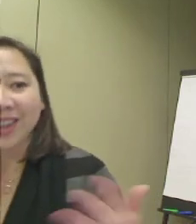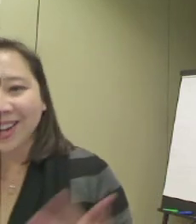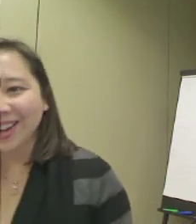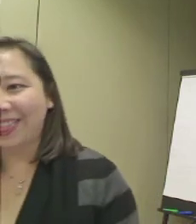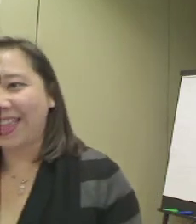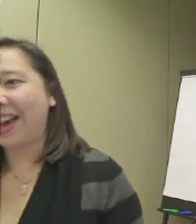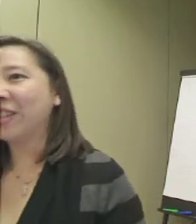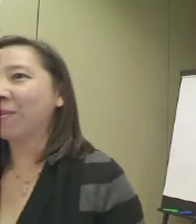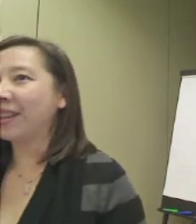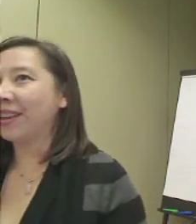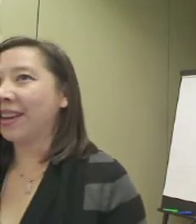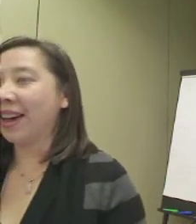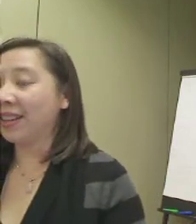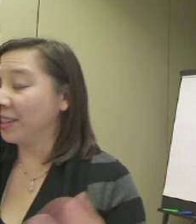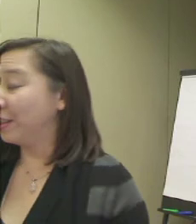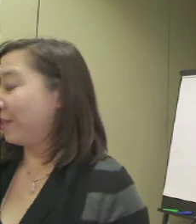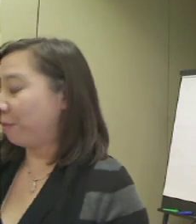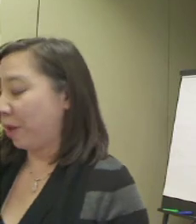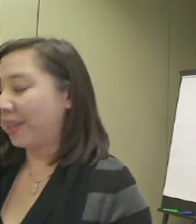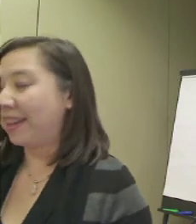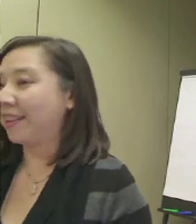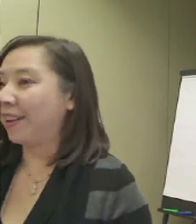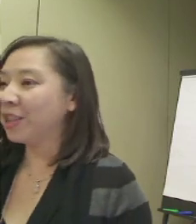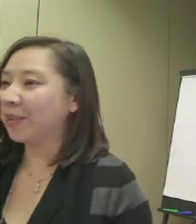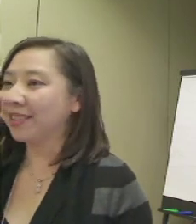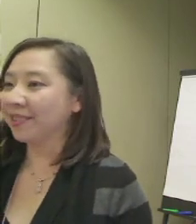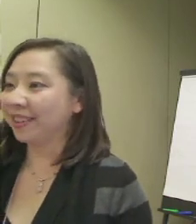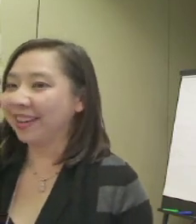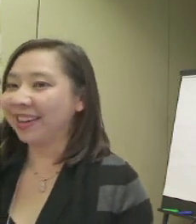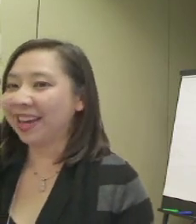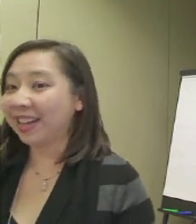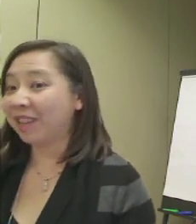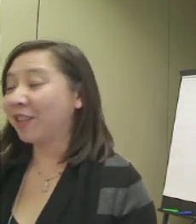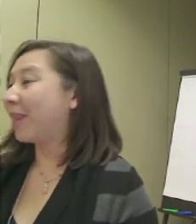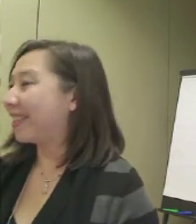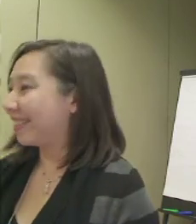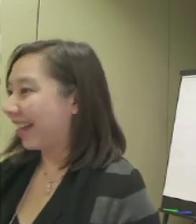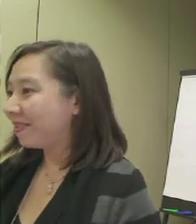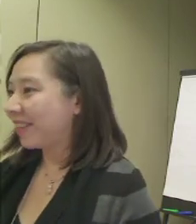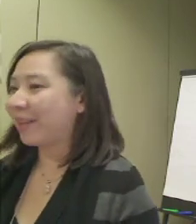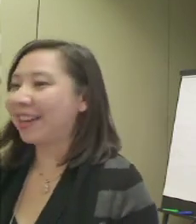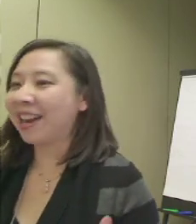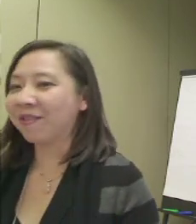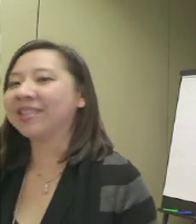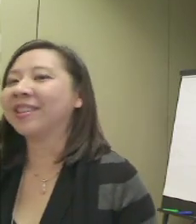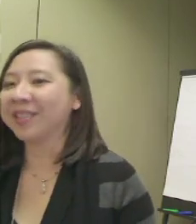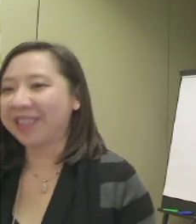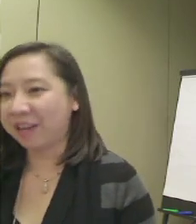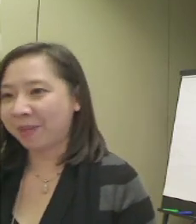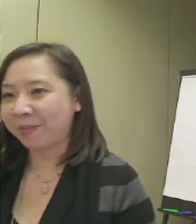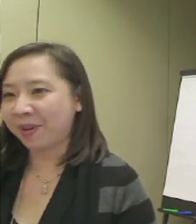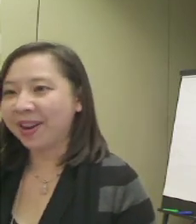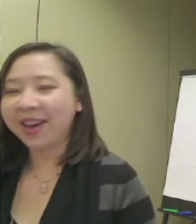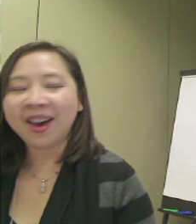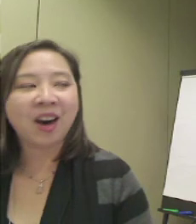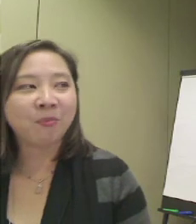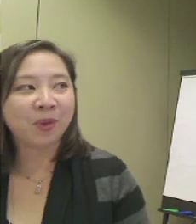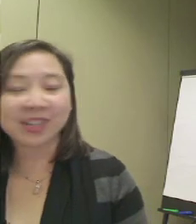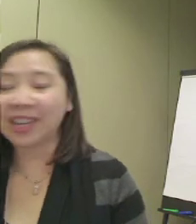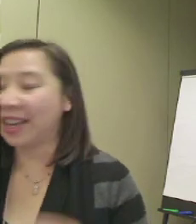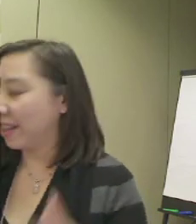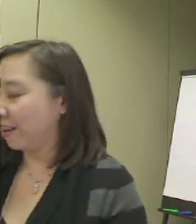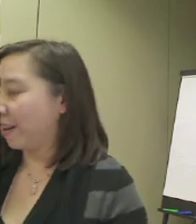looking at that. We took those role-playing cards. We actually, I gave it to my staff. I made every single staff member